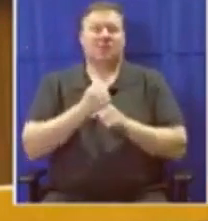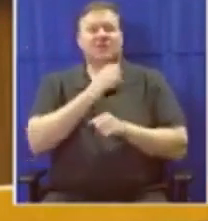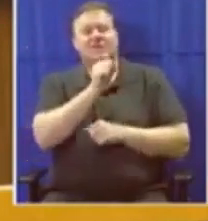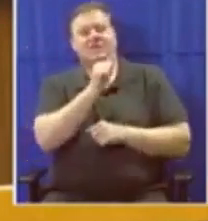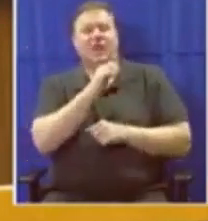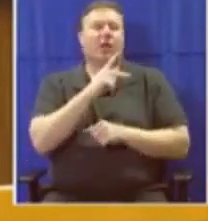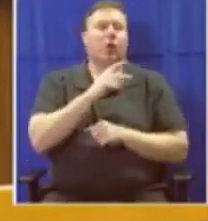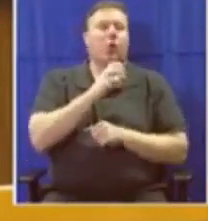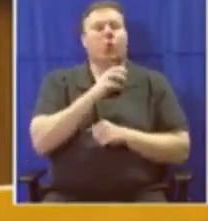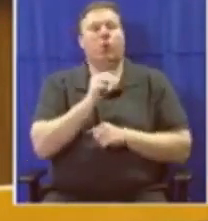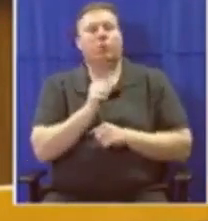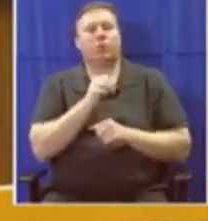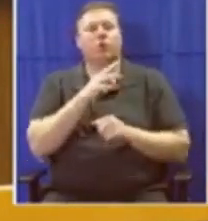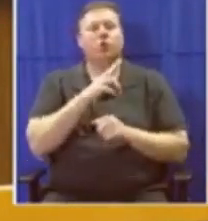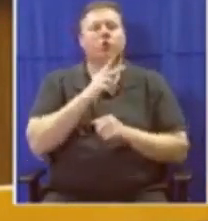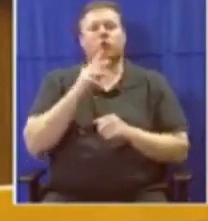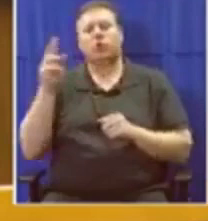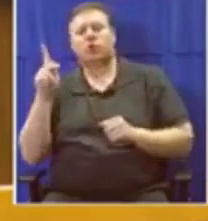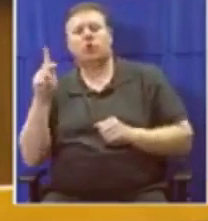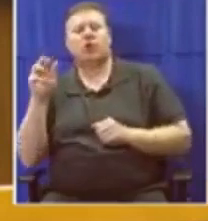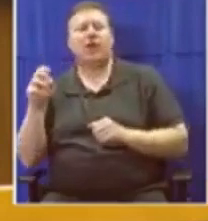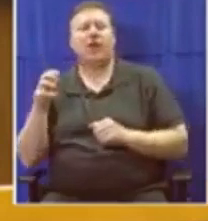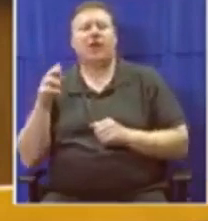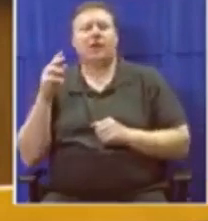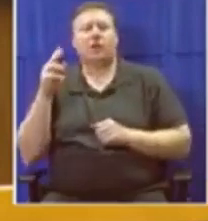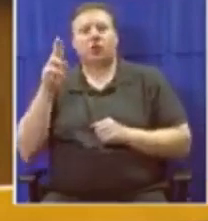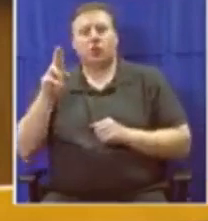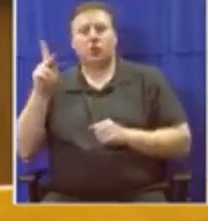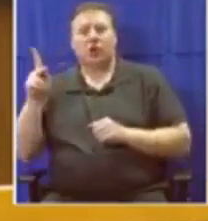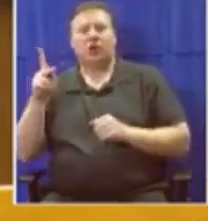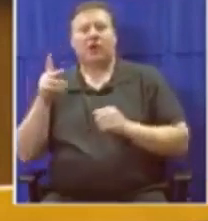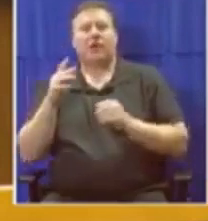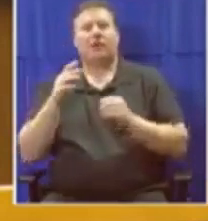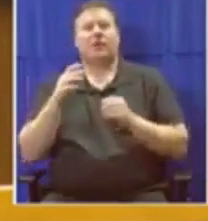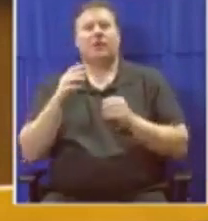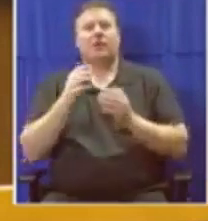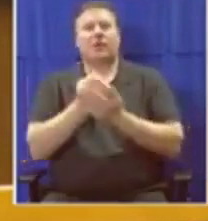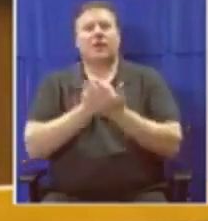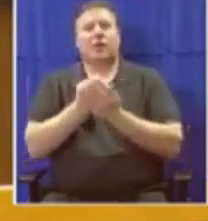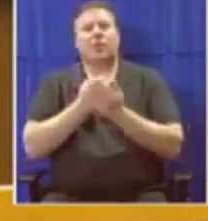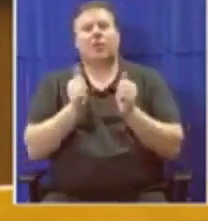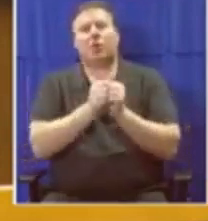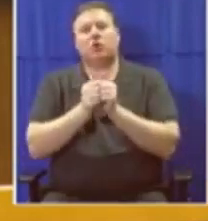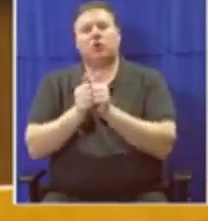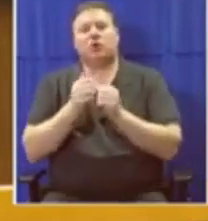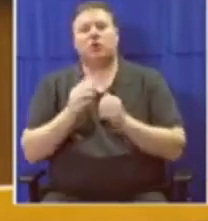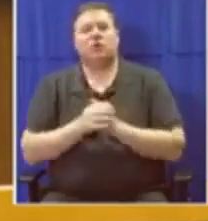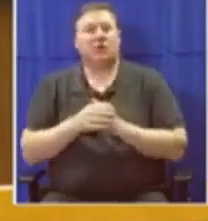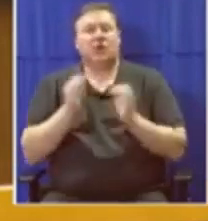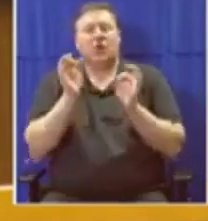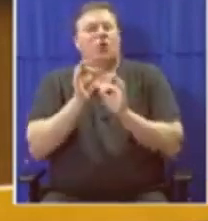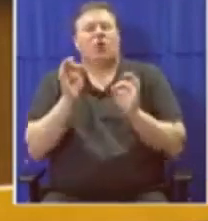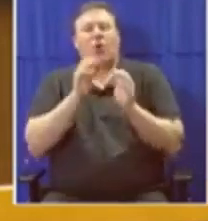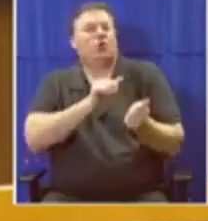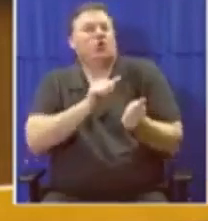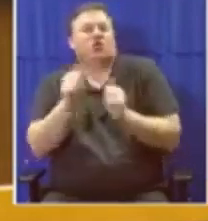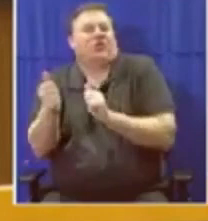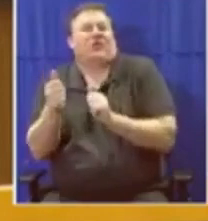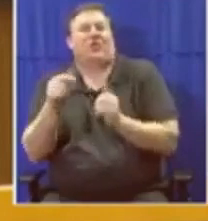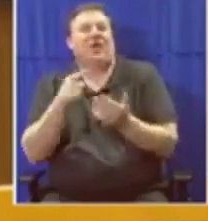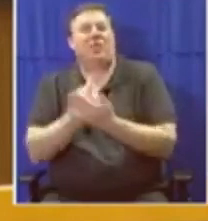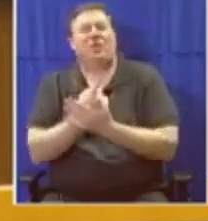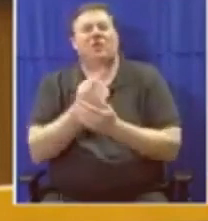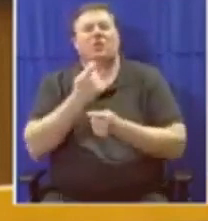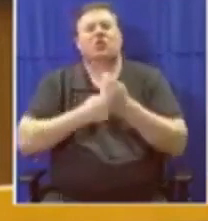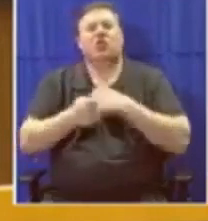economic partnership deal. And we said it then and we will say it again, there is no fundamental shift that is going to happen in the